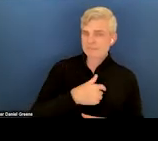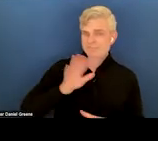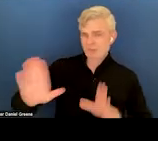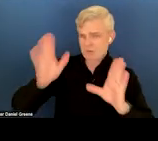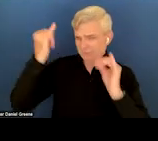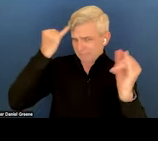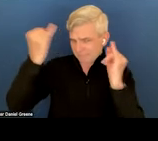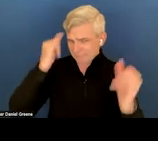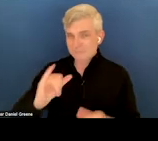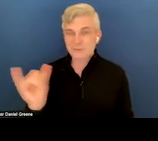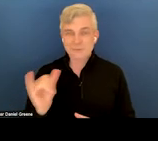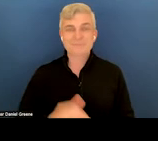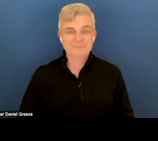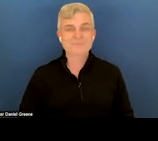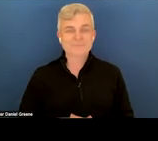Next slide.